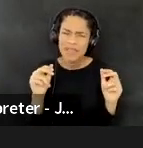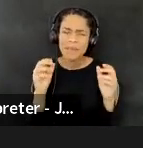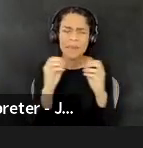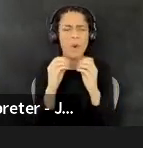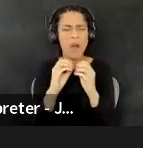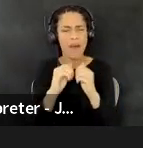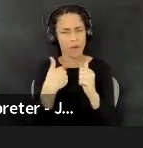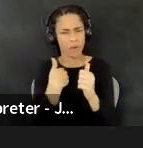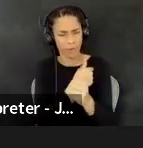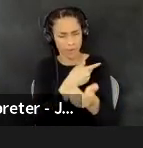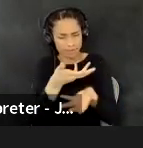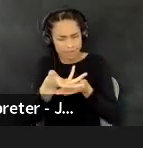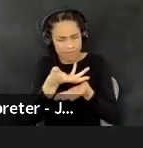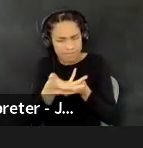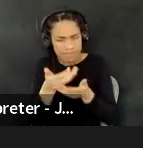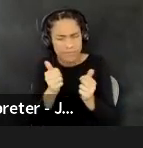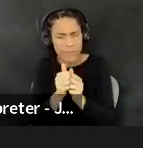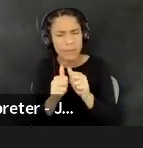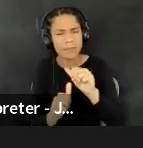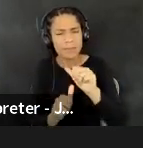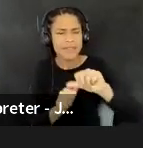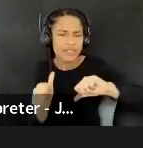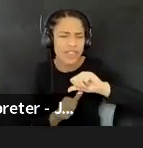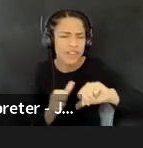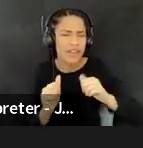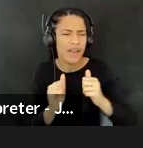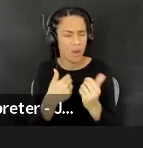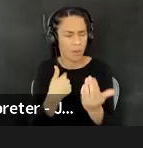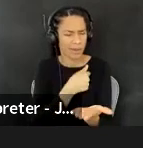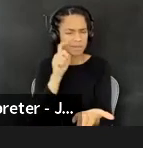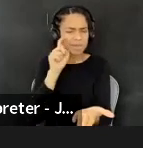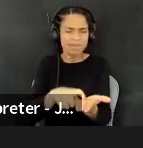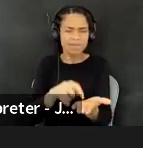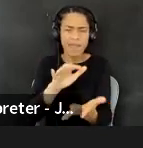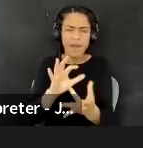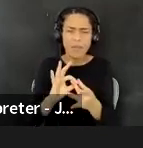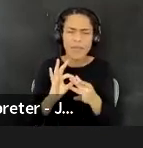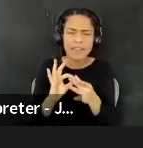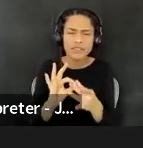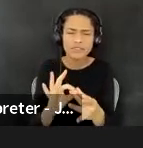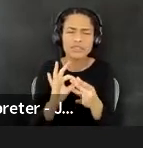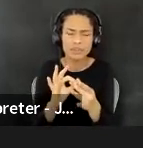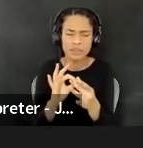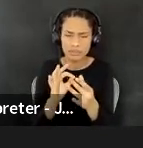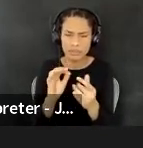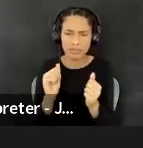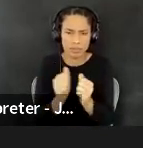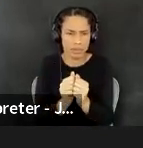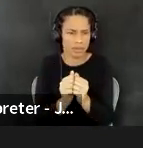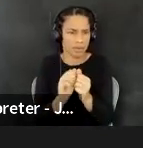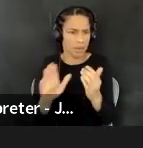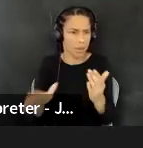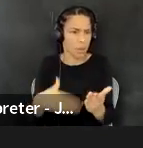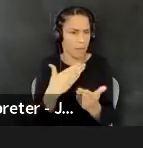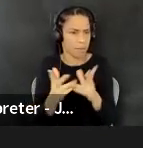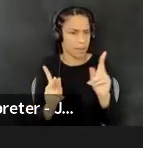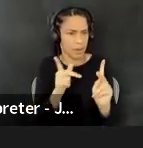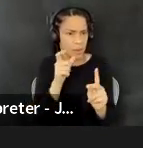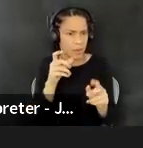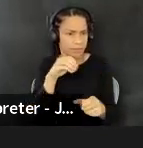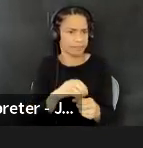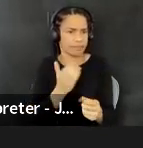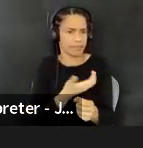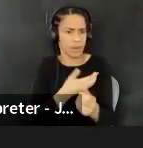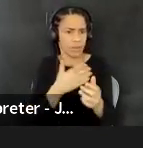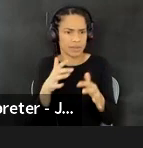acknowledging, um, great relationship to, um, people who have been and are and will be, uh, in our spaces among many other